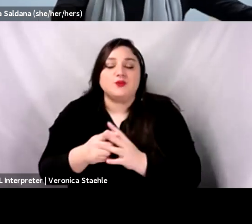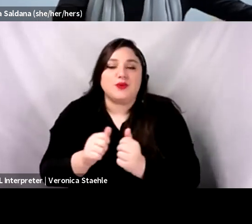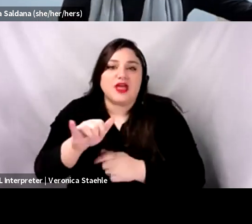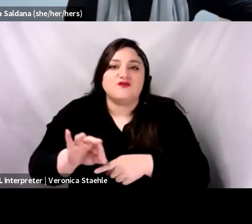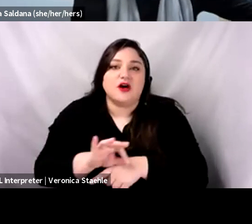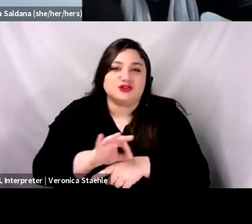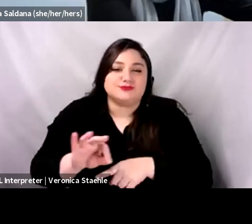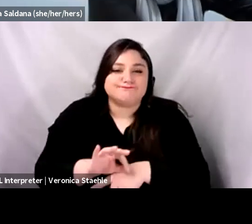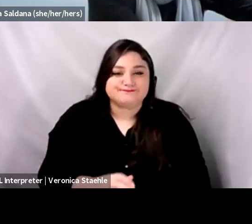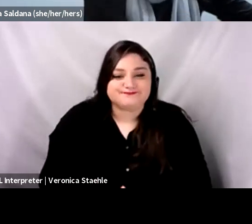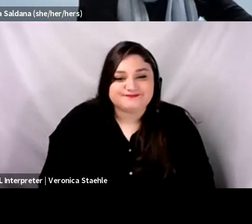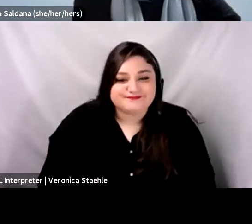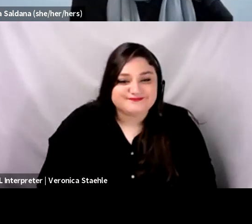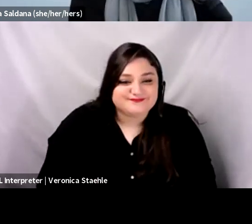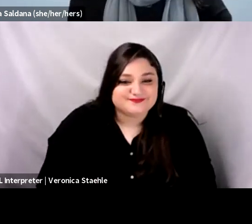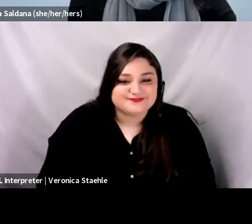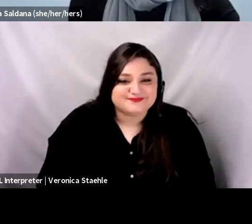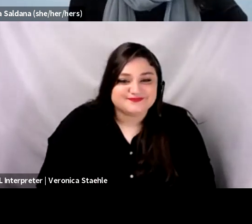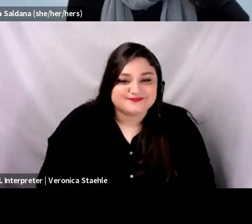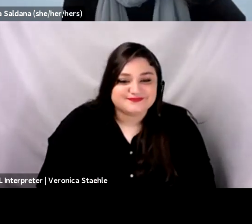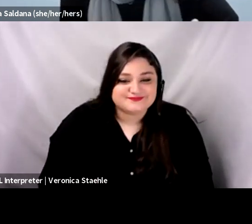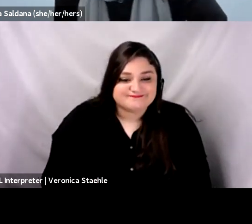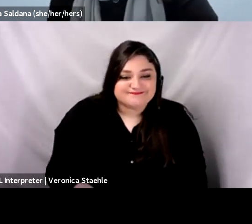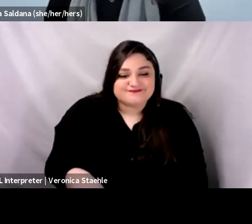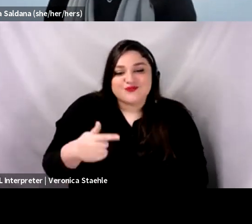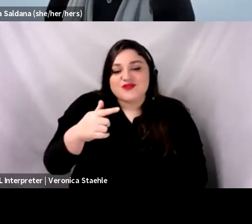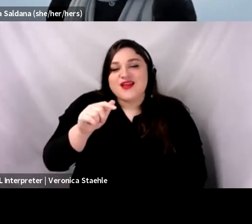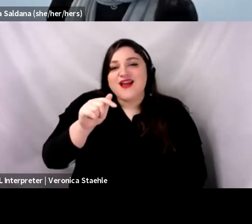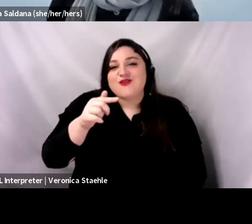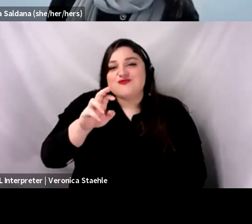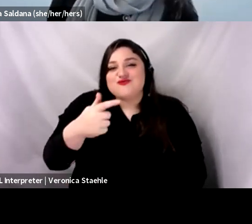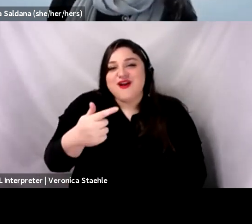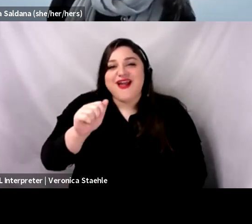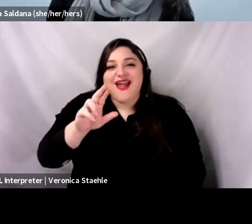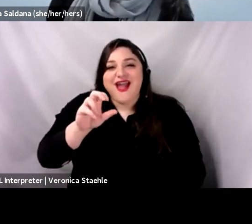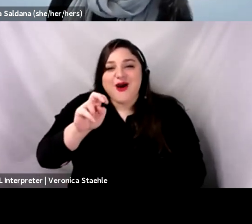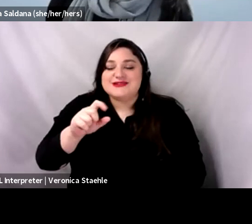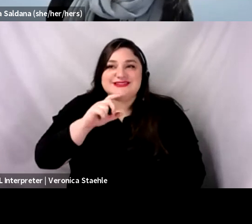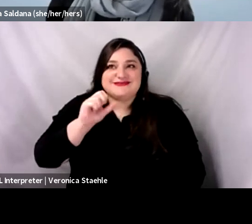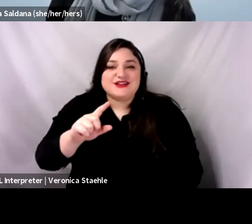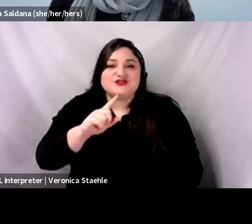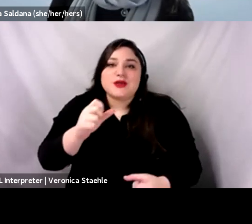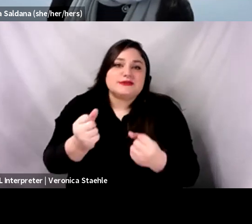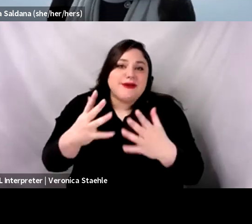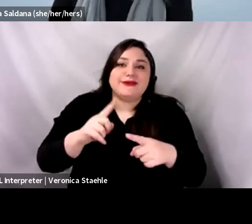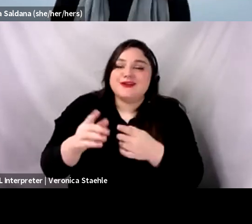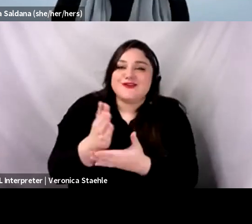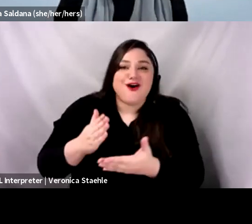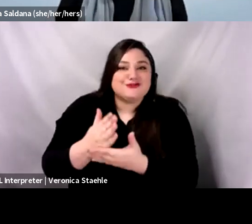question with so many important, uh, nuances to it. I, I love it. And, you know, the,